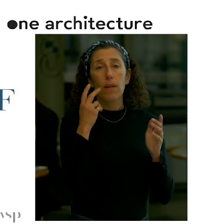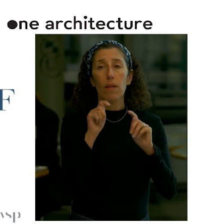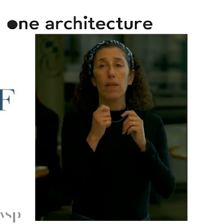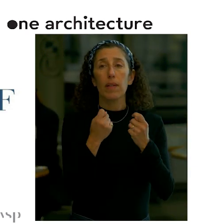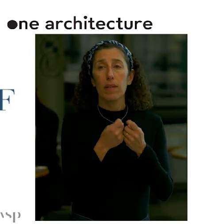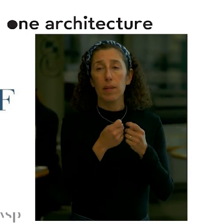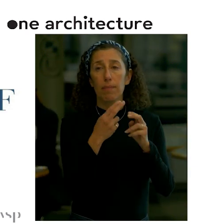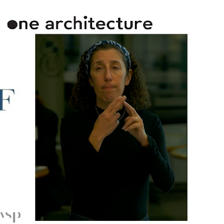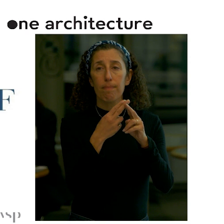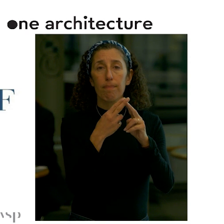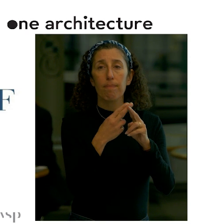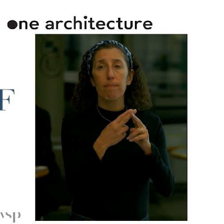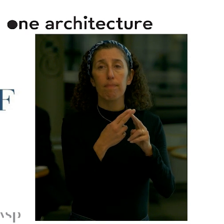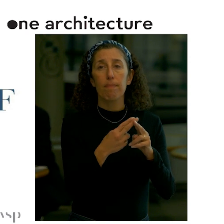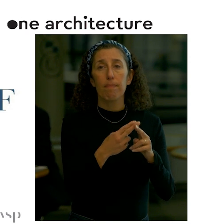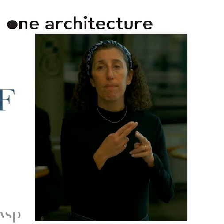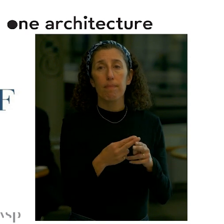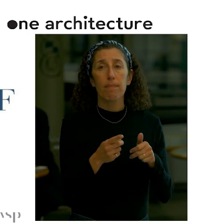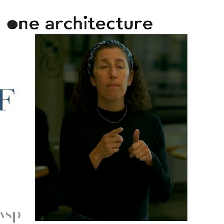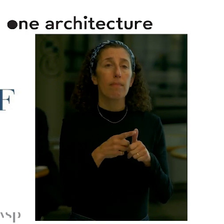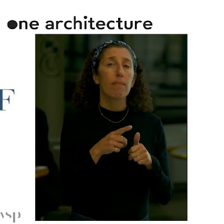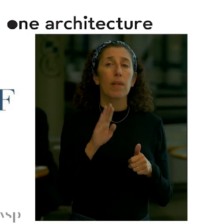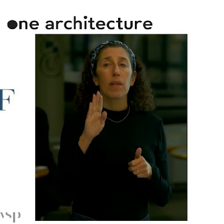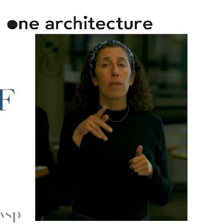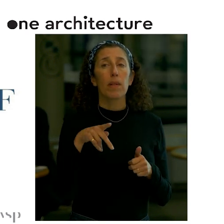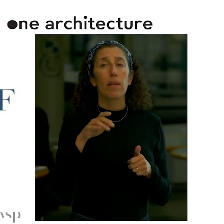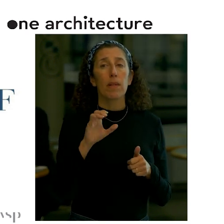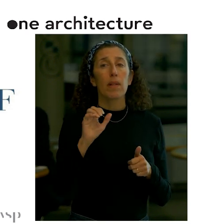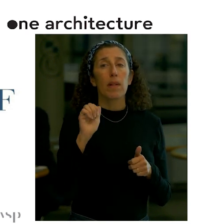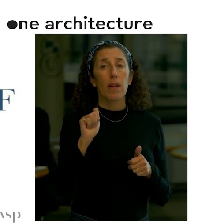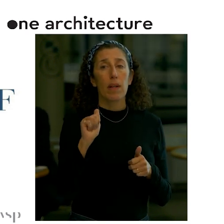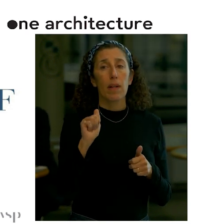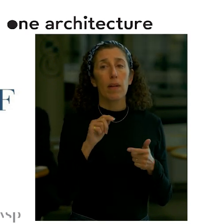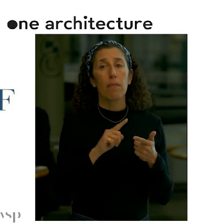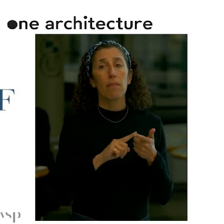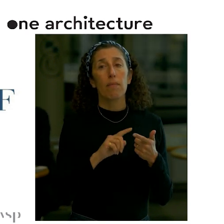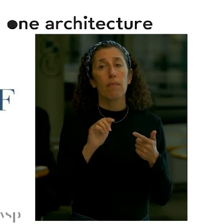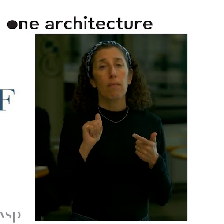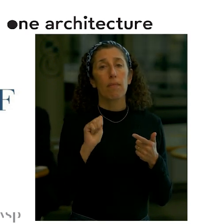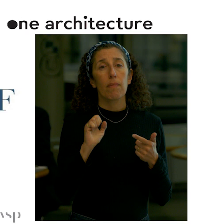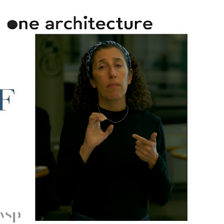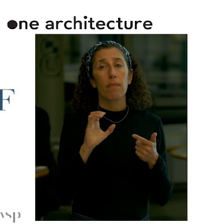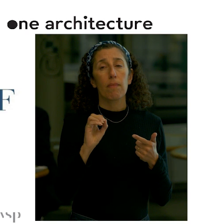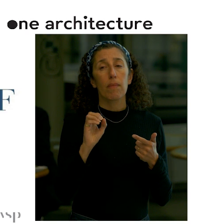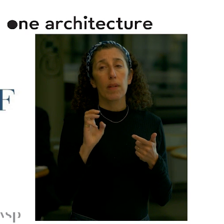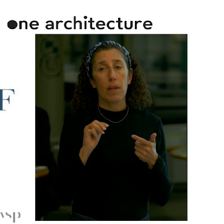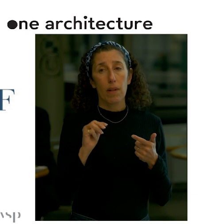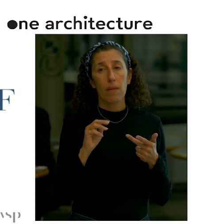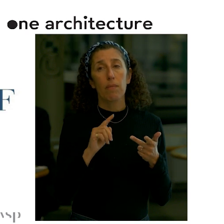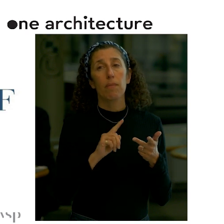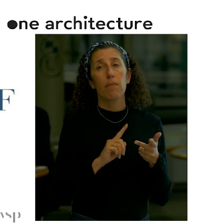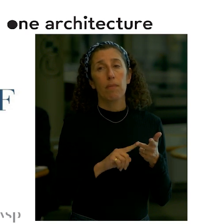as the owner with their advisors AECOM 1 Architecture and AKRF the design build team is the Turner EE Cruise Joint